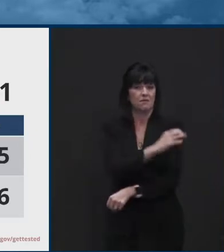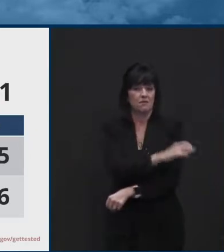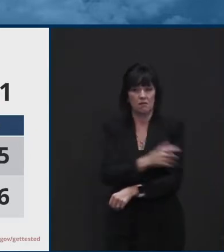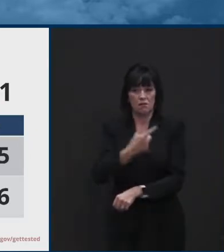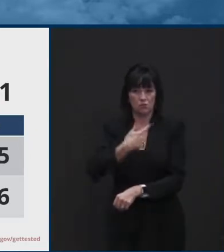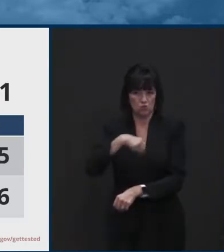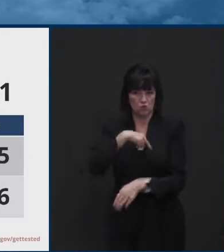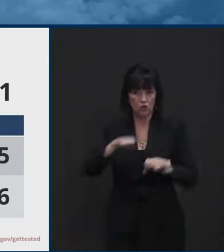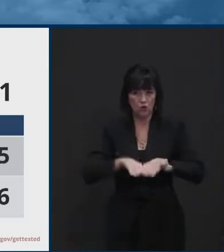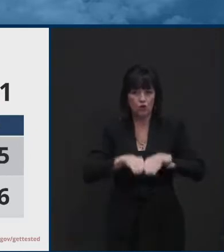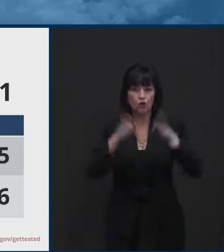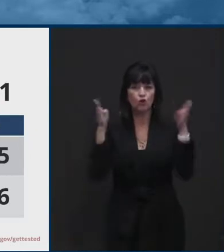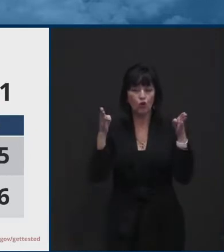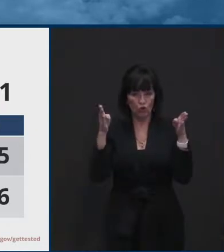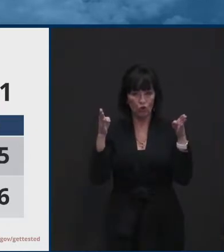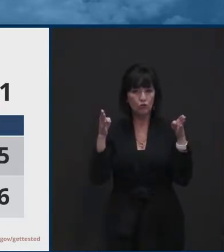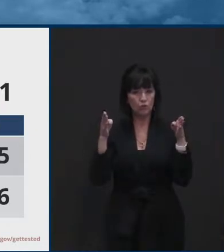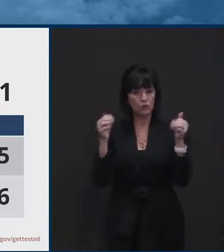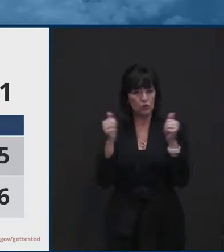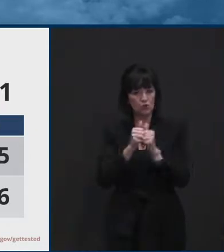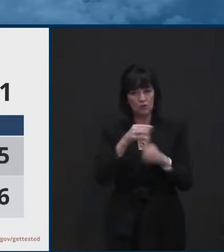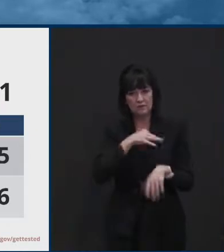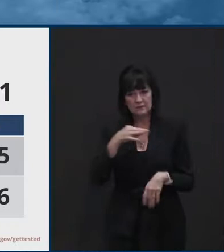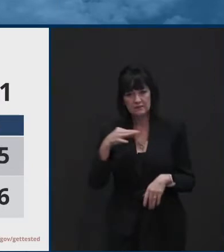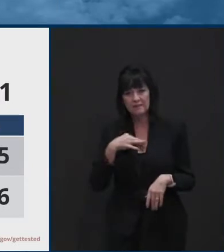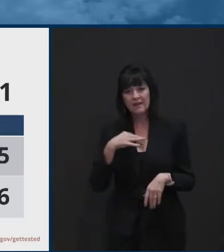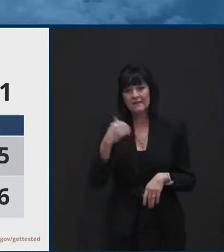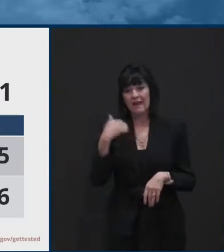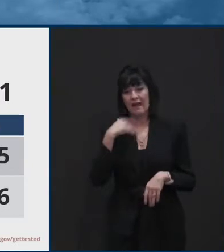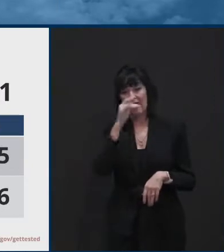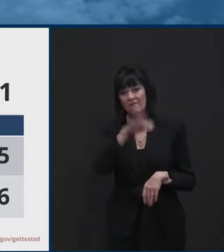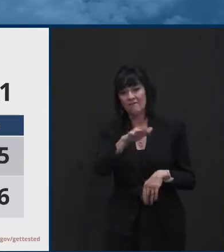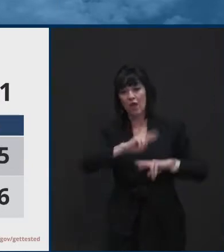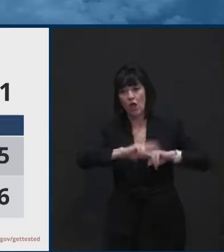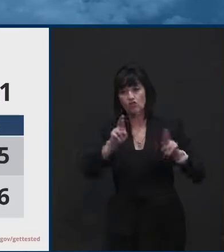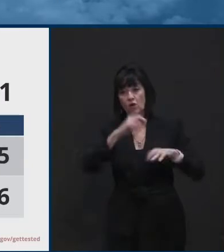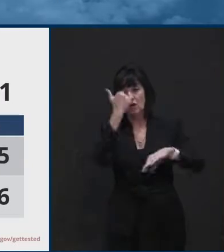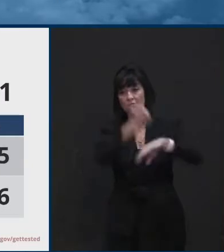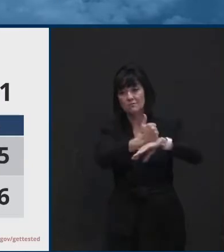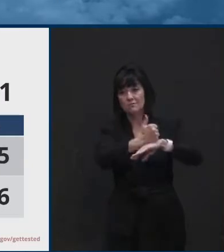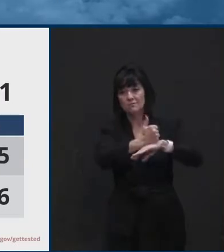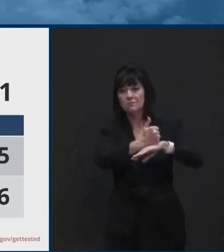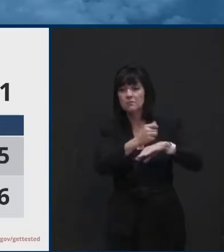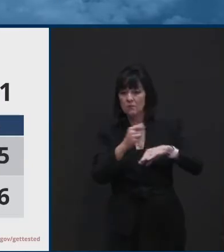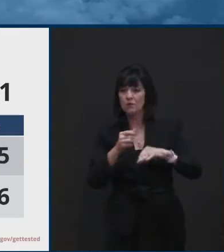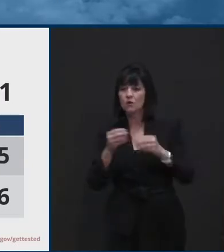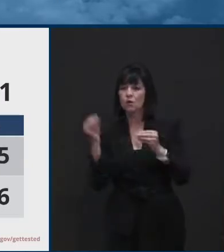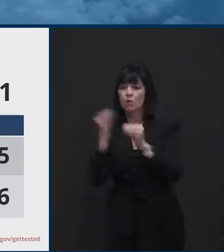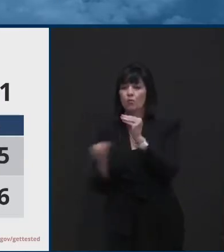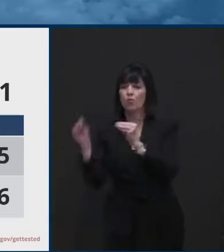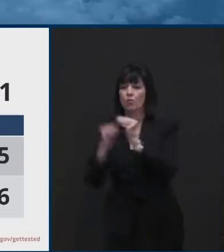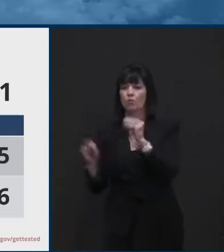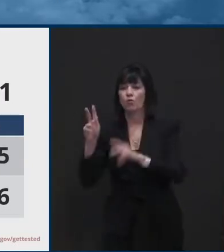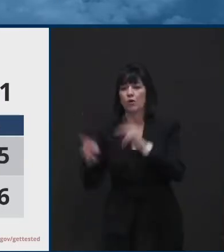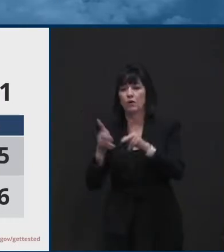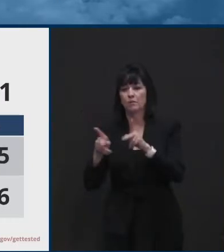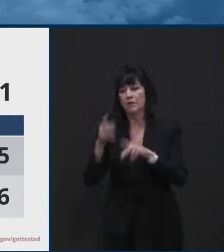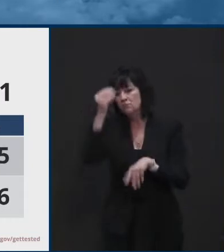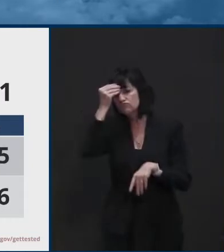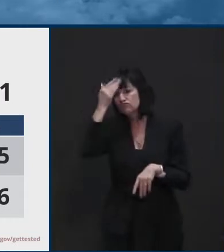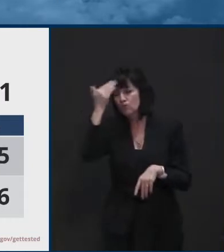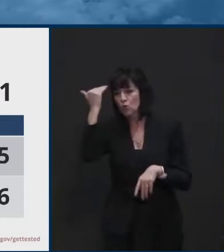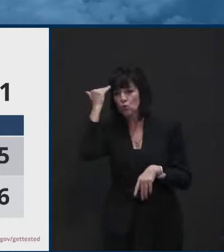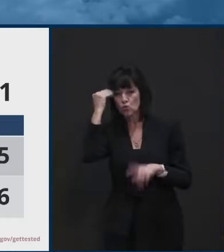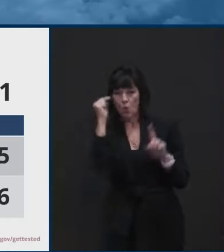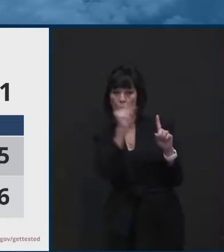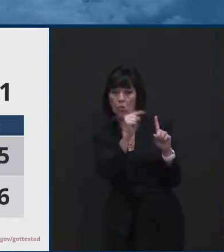uh, staffing and having that consistent site have, uh, done, you know, they keep on doing more people every week. So we see, we're glad to see that